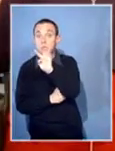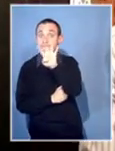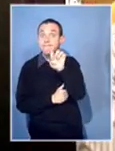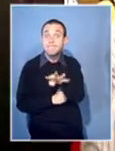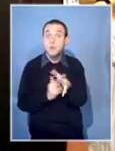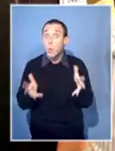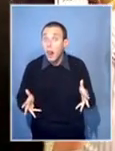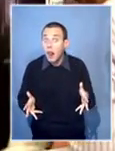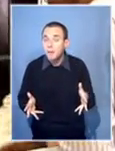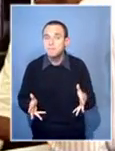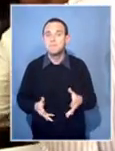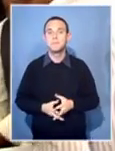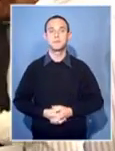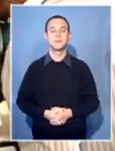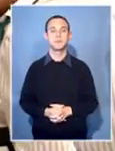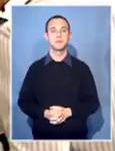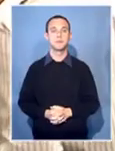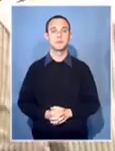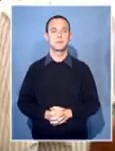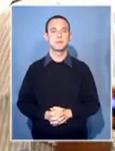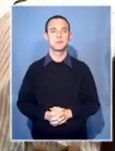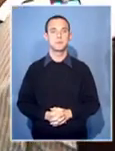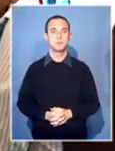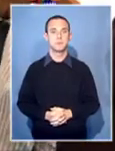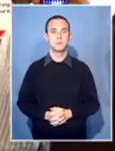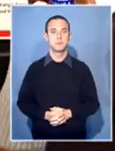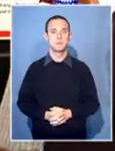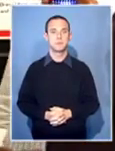William Vogel, SABC News, Pretoria.